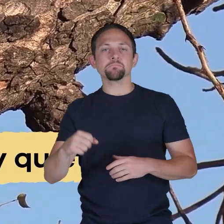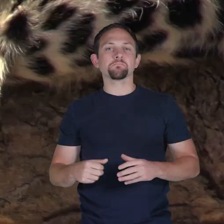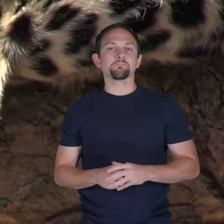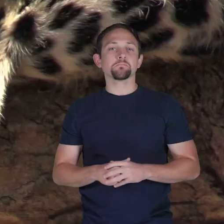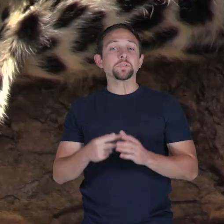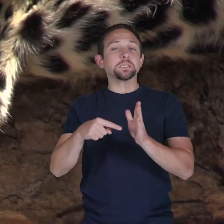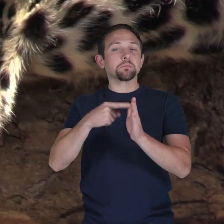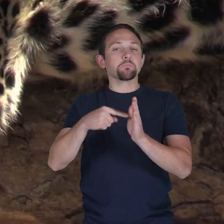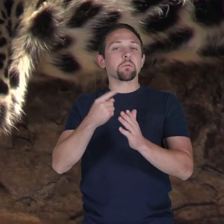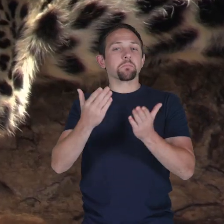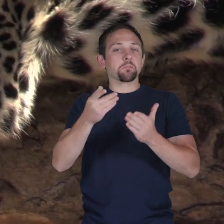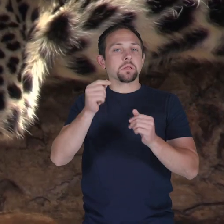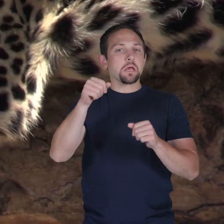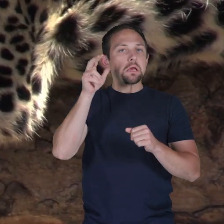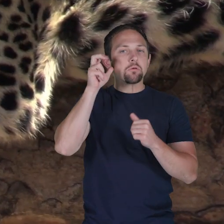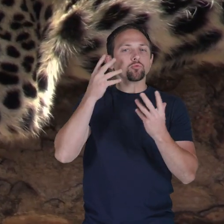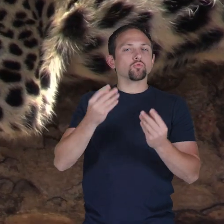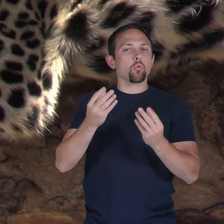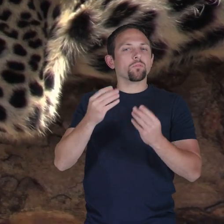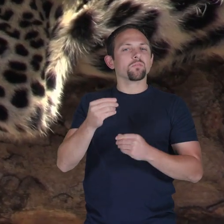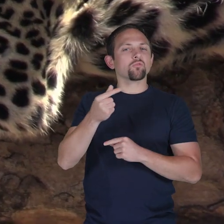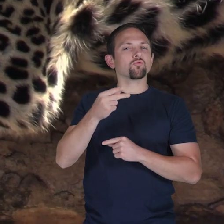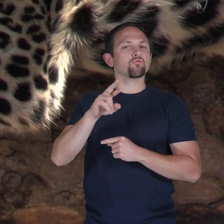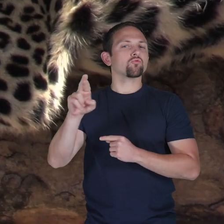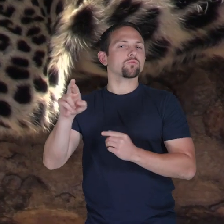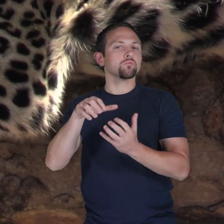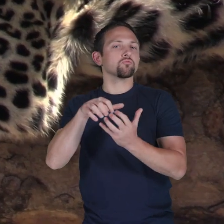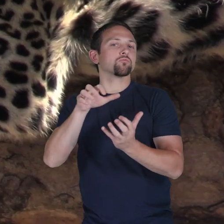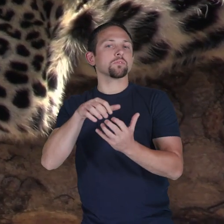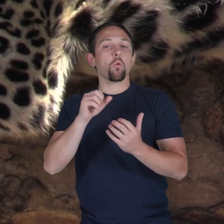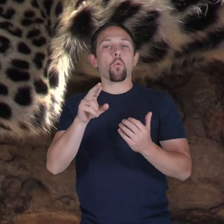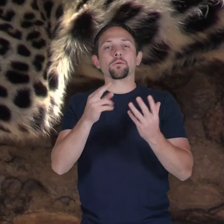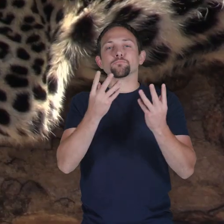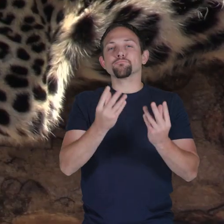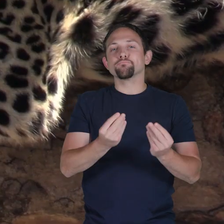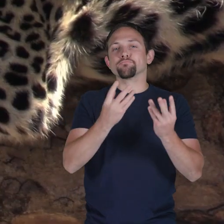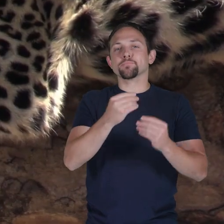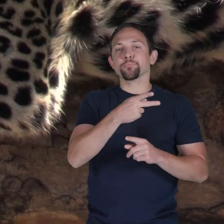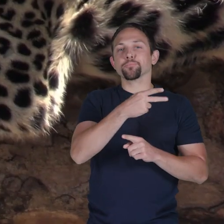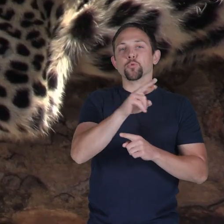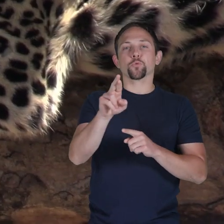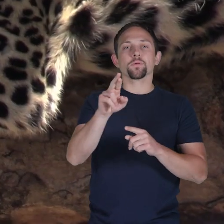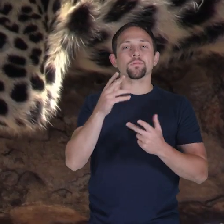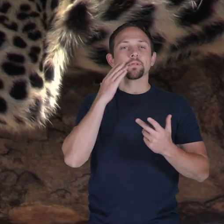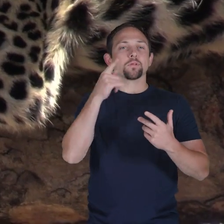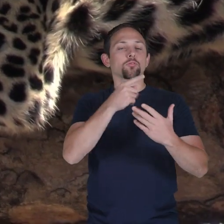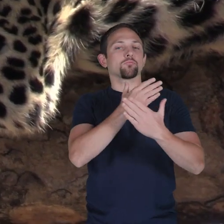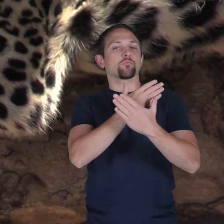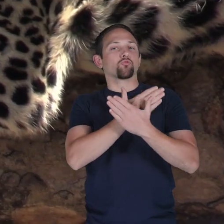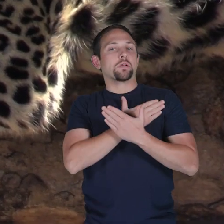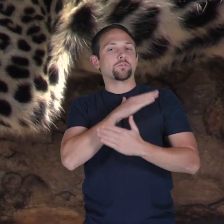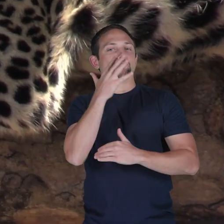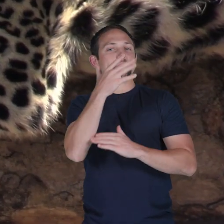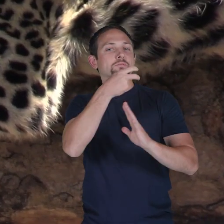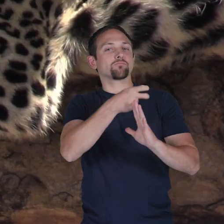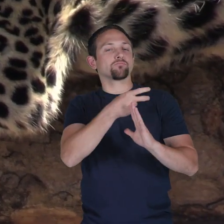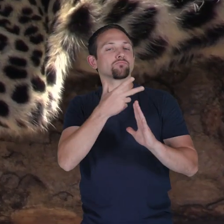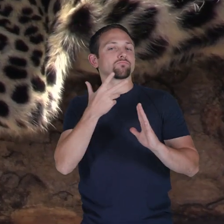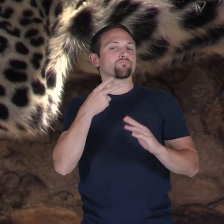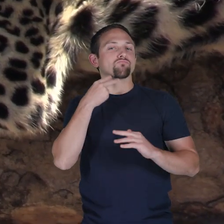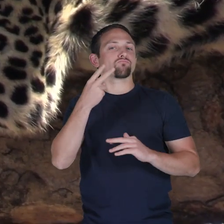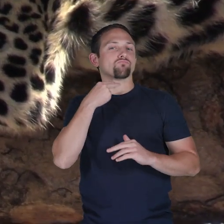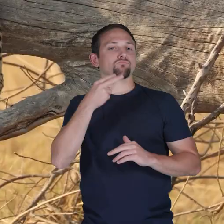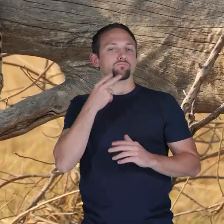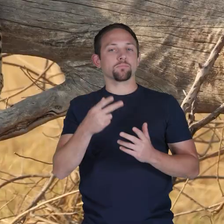sometimes you can hear a soft grr or a gentle purr as they rest in the